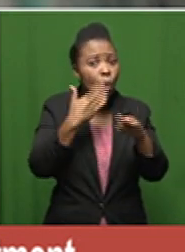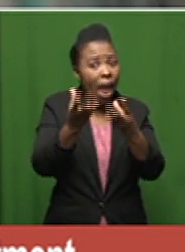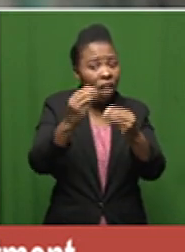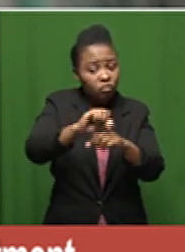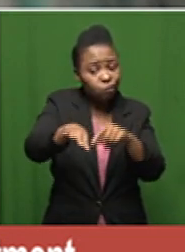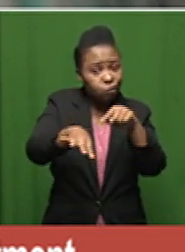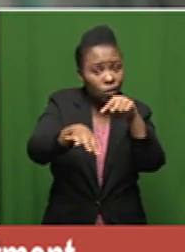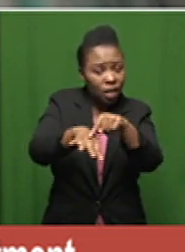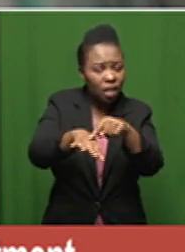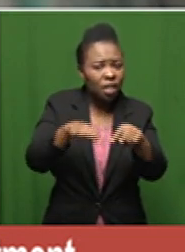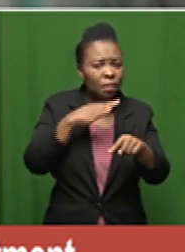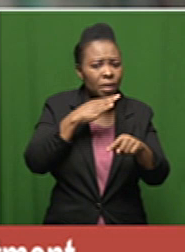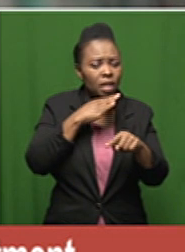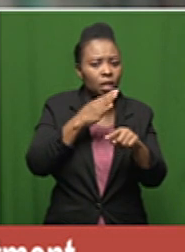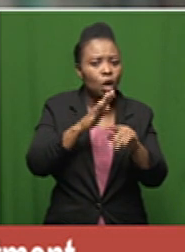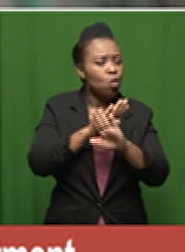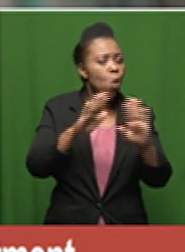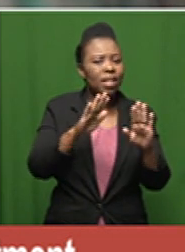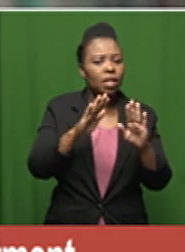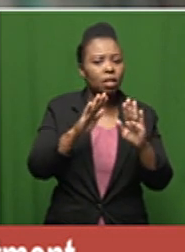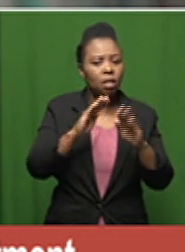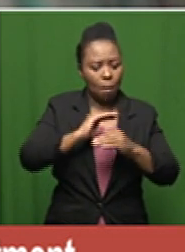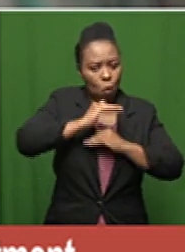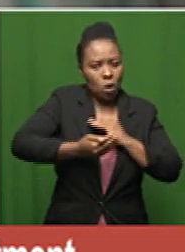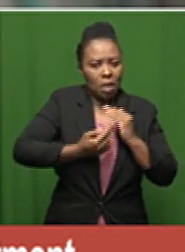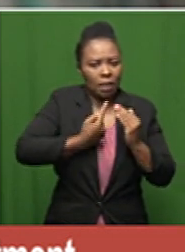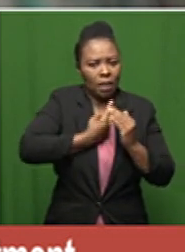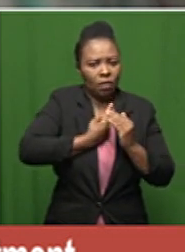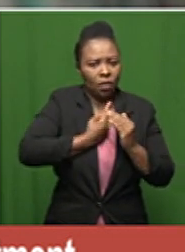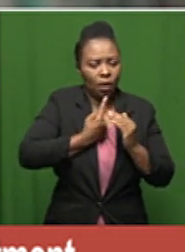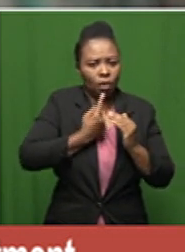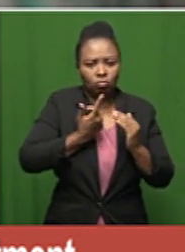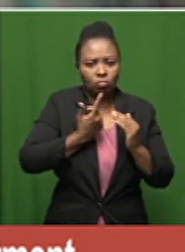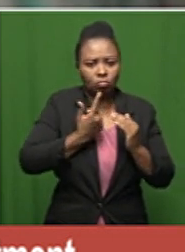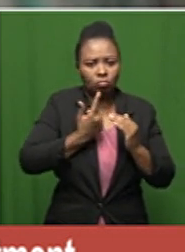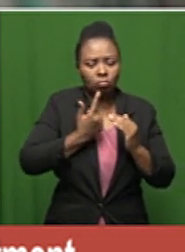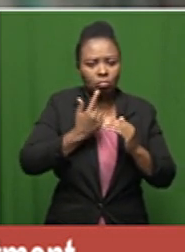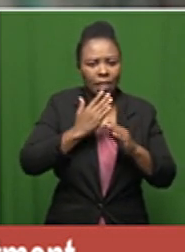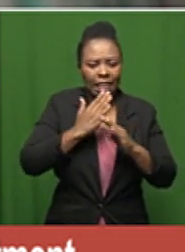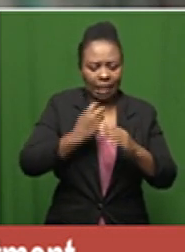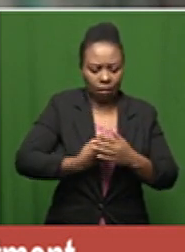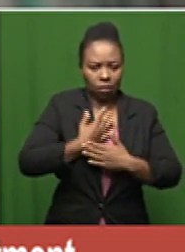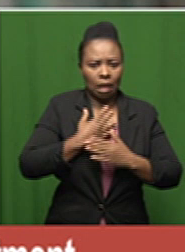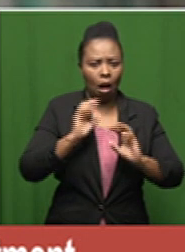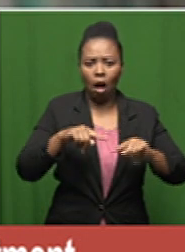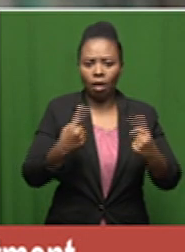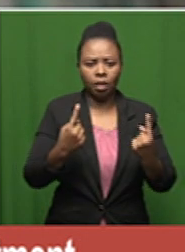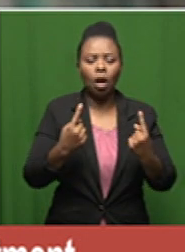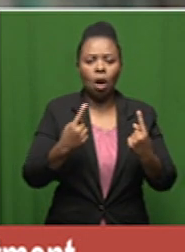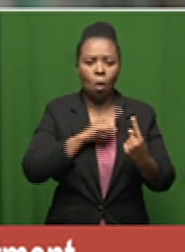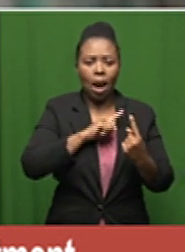are no longer as immune as they were before having said that when we look at the stats that were presented the other night 4